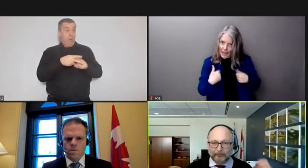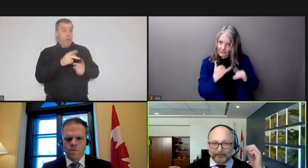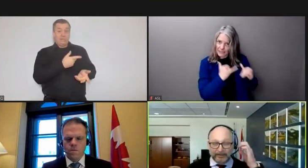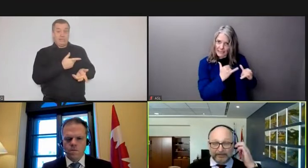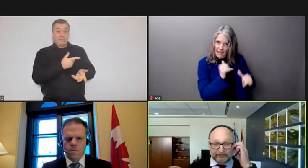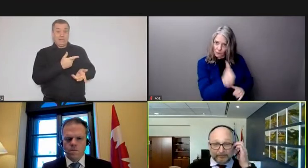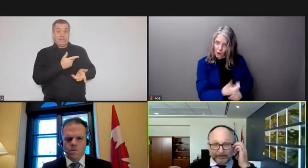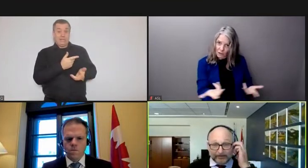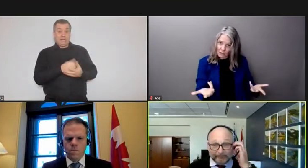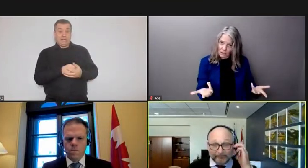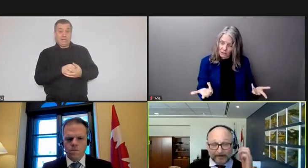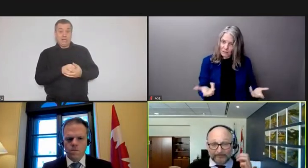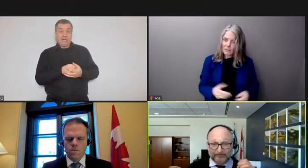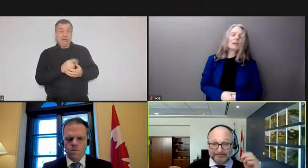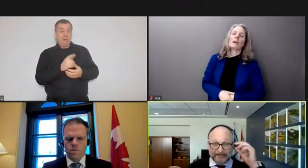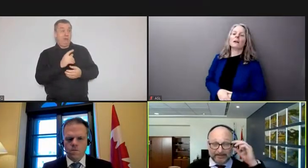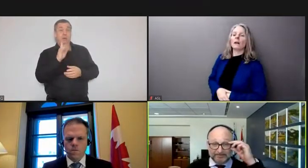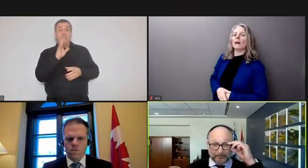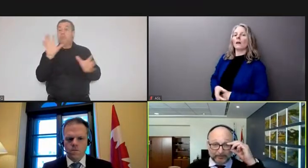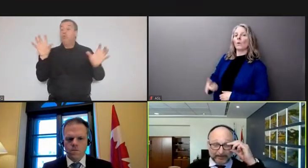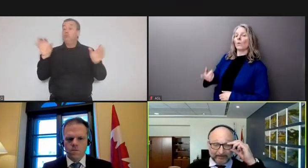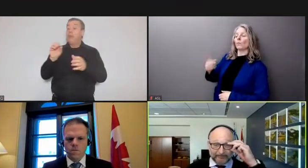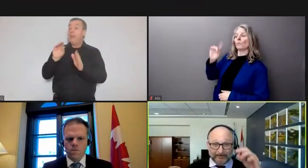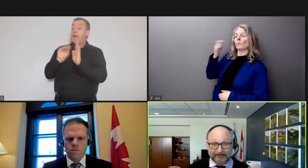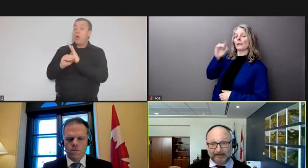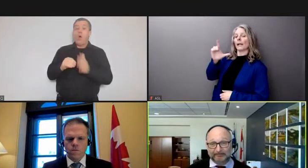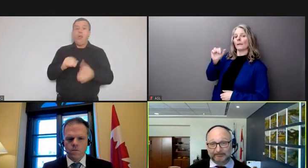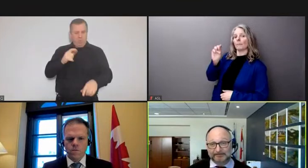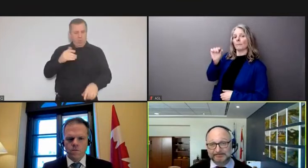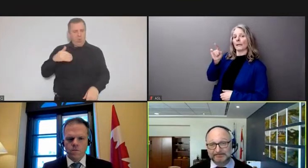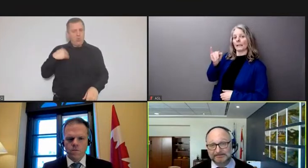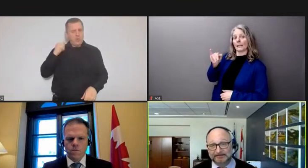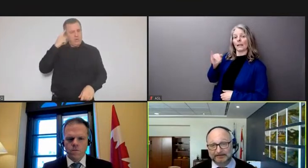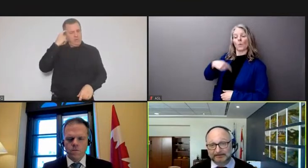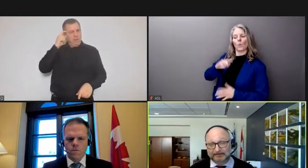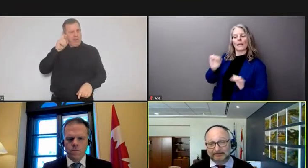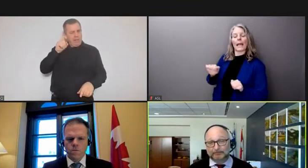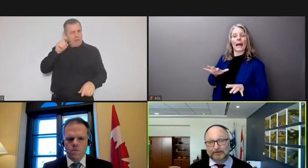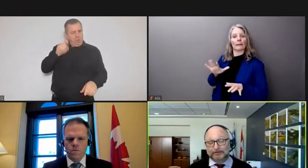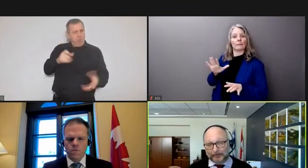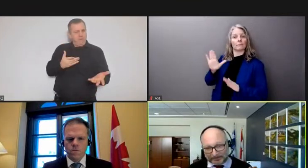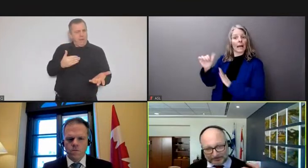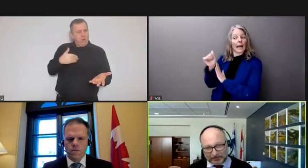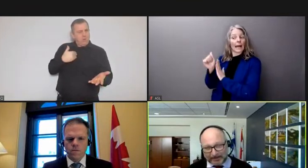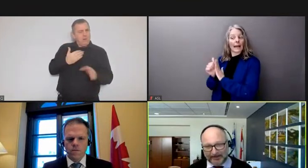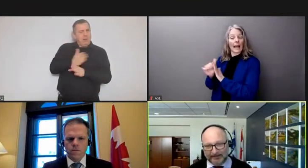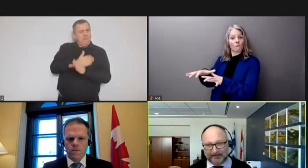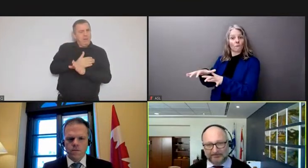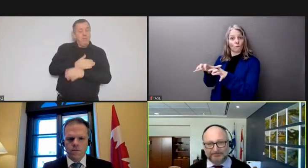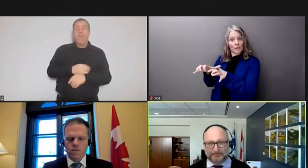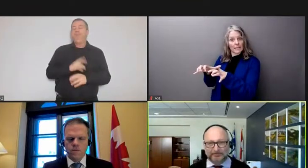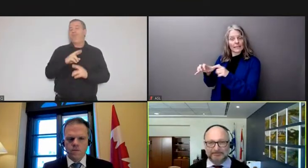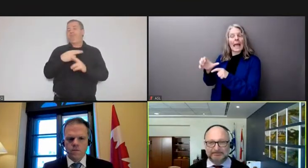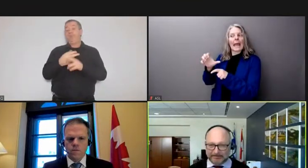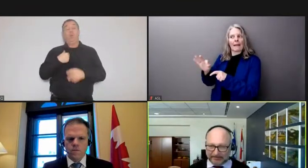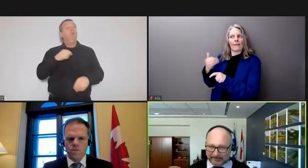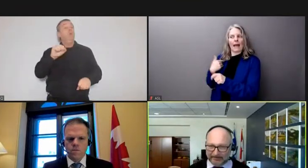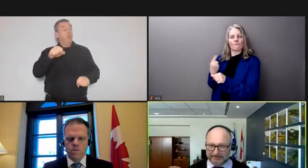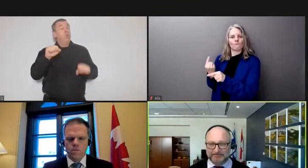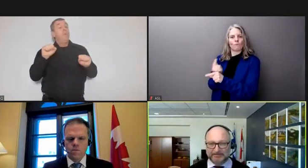we can freeze accounts where we have evidence we can try to get accounts frozen